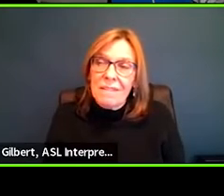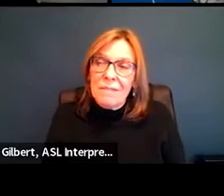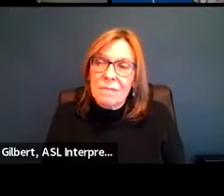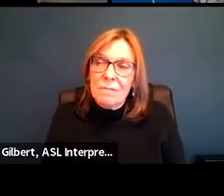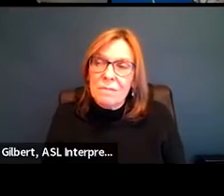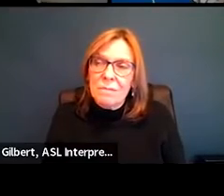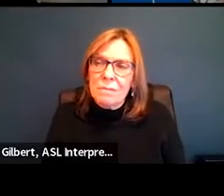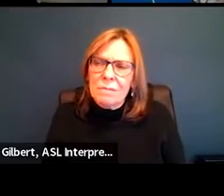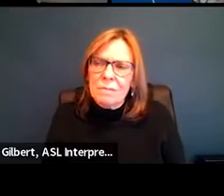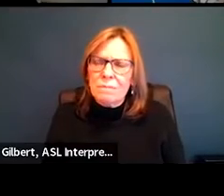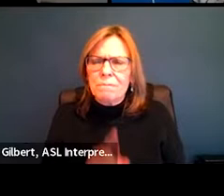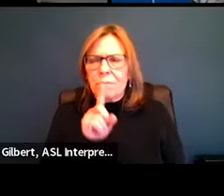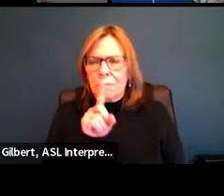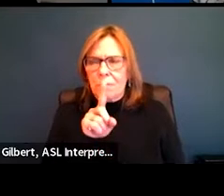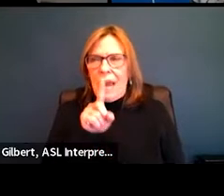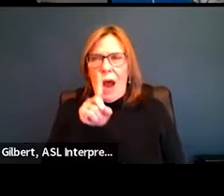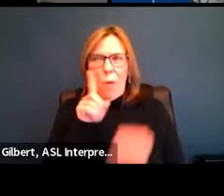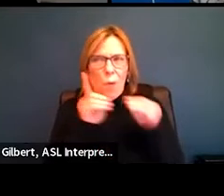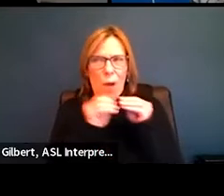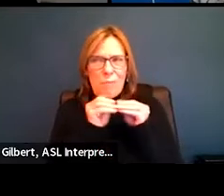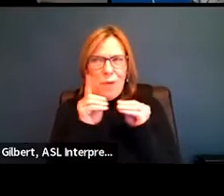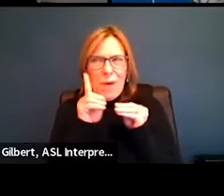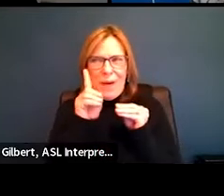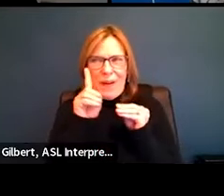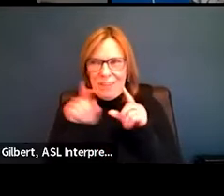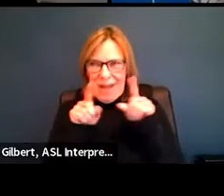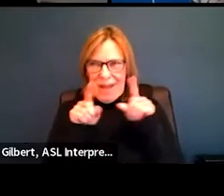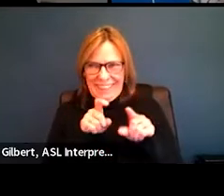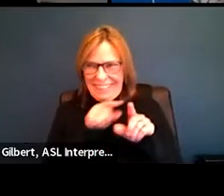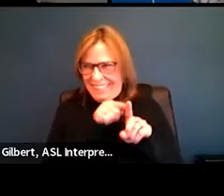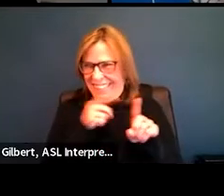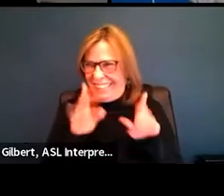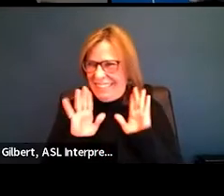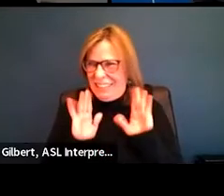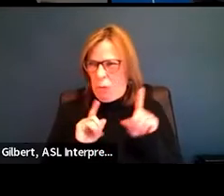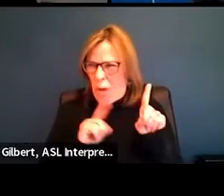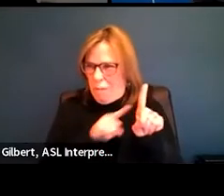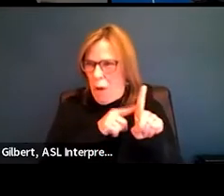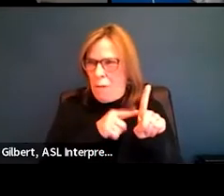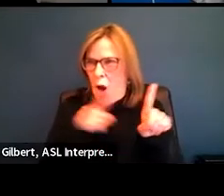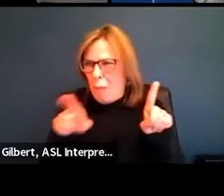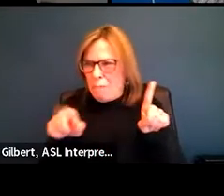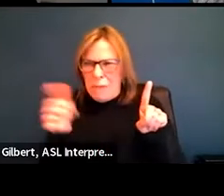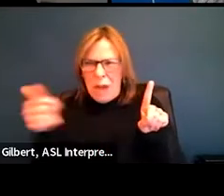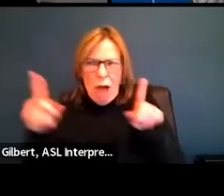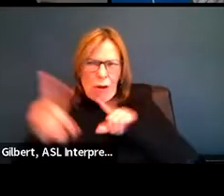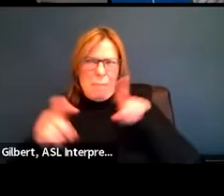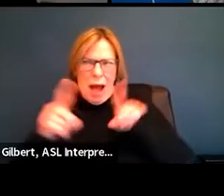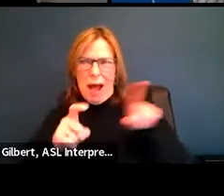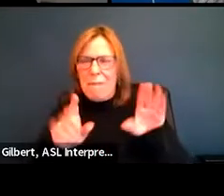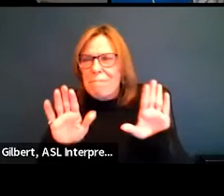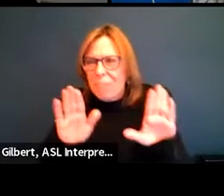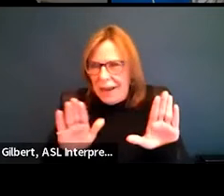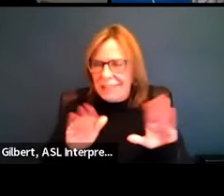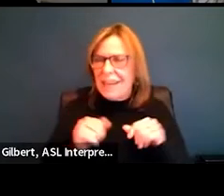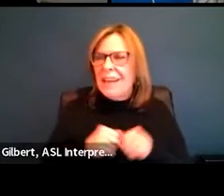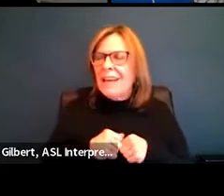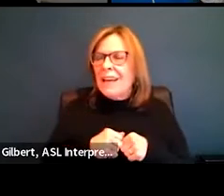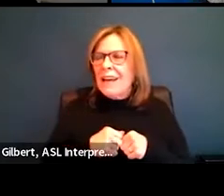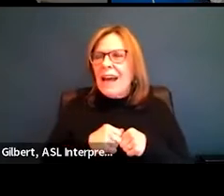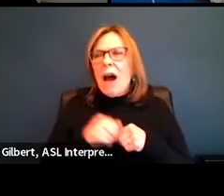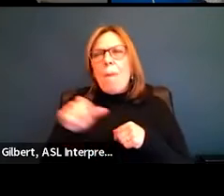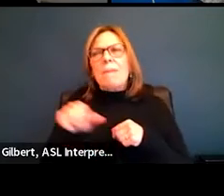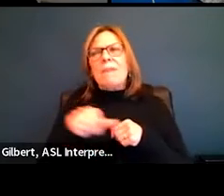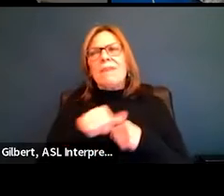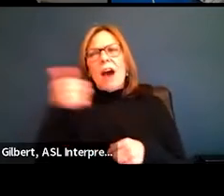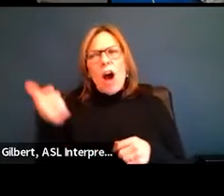So I have one other question. Other people do, I really should weigh in here. But the other question